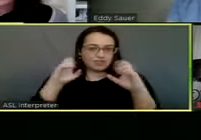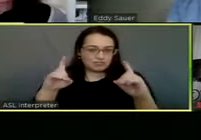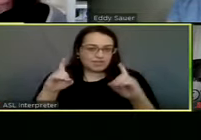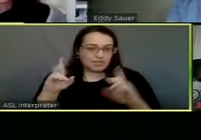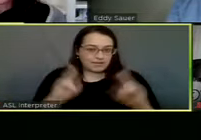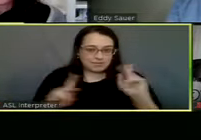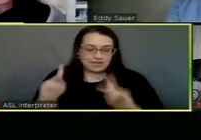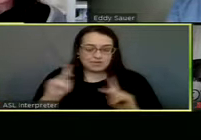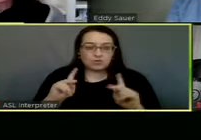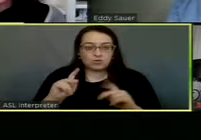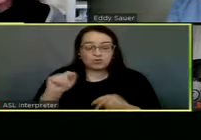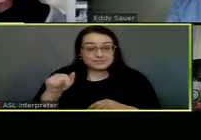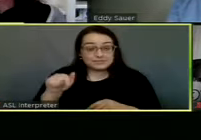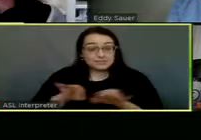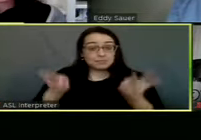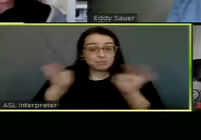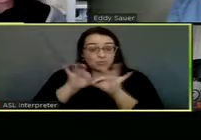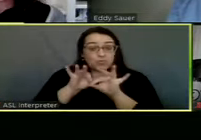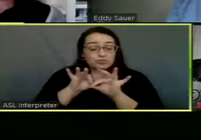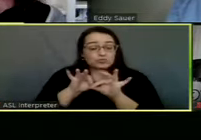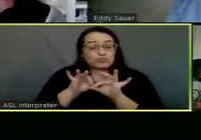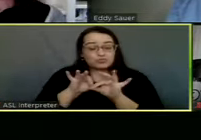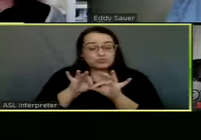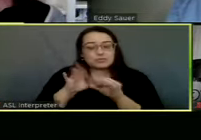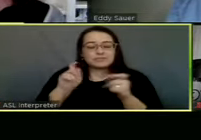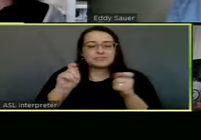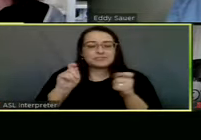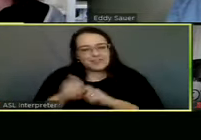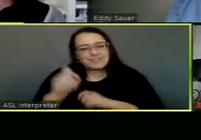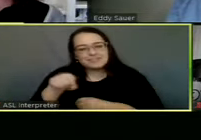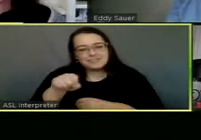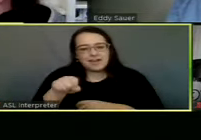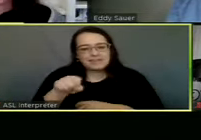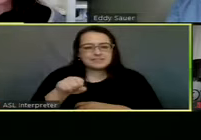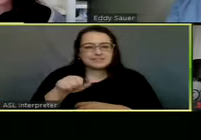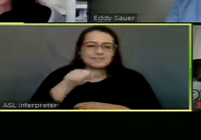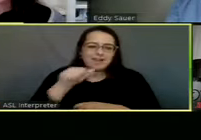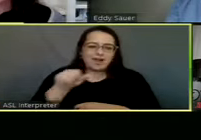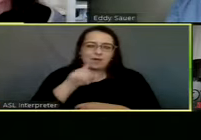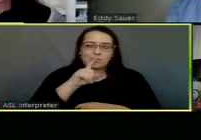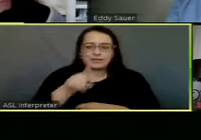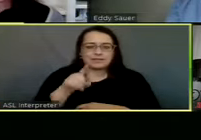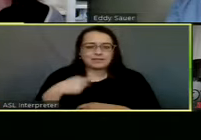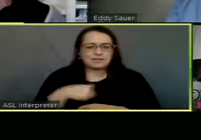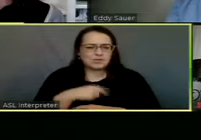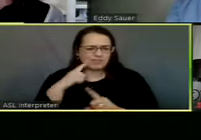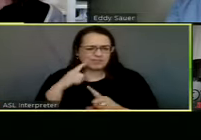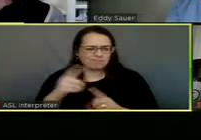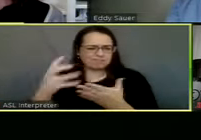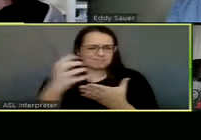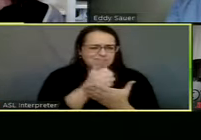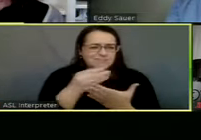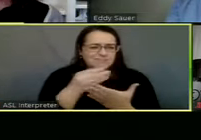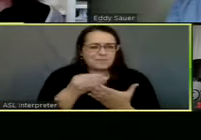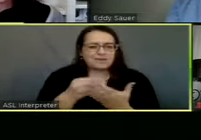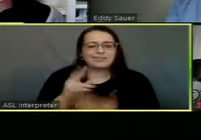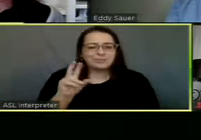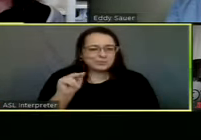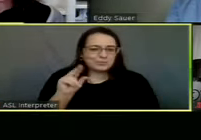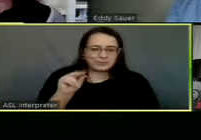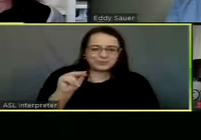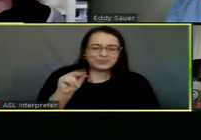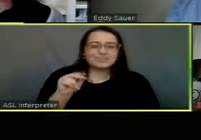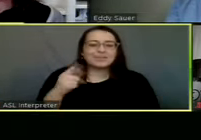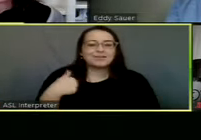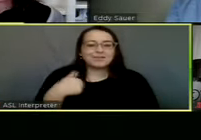this is a talking point change. Yes, it is a change. It's not so much a revenue generating change for the city. Um, it will take